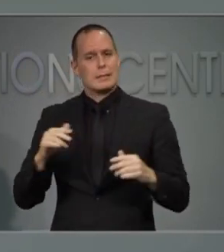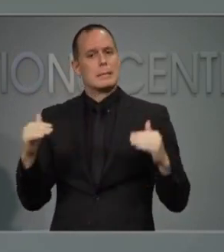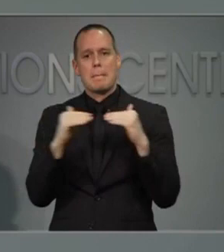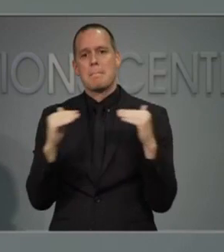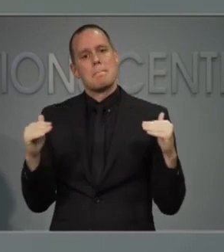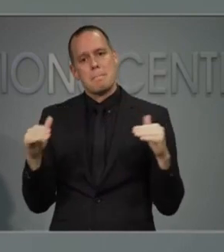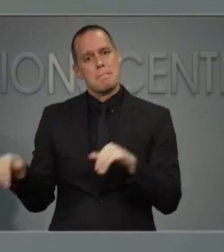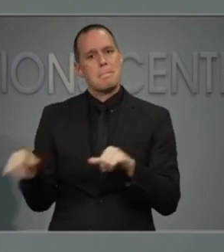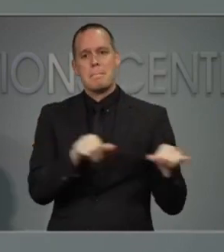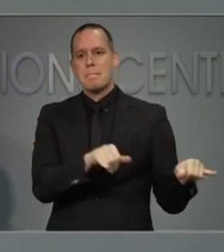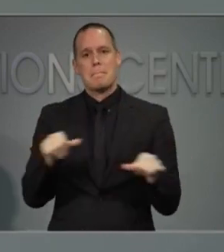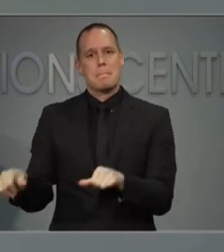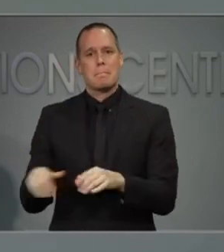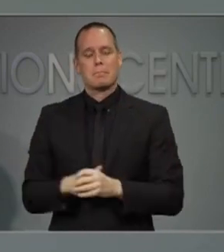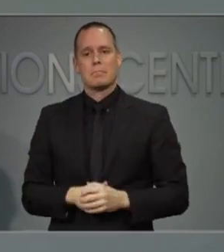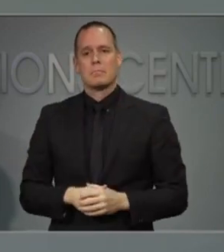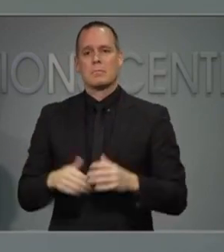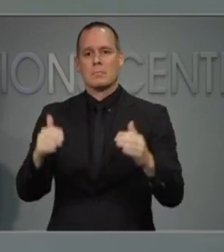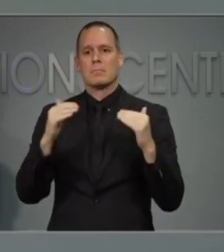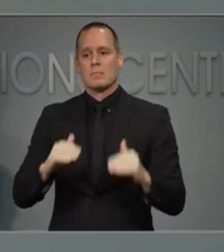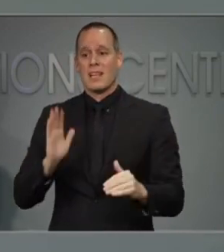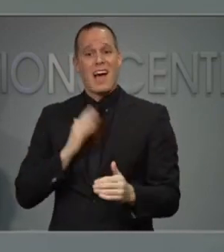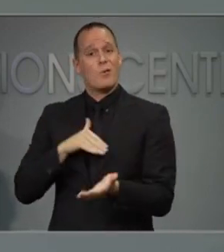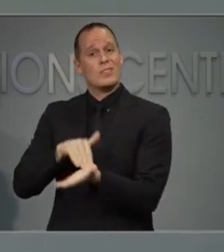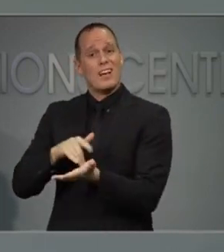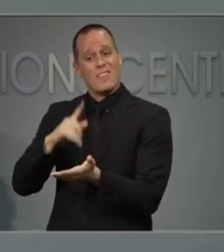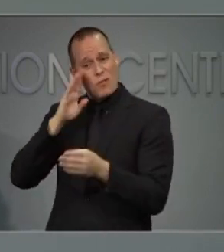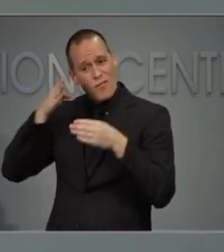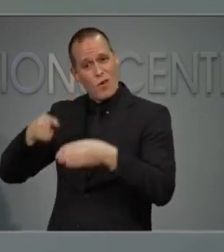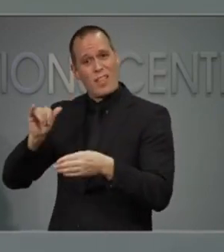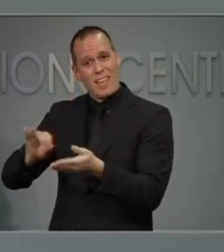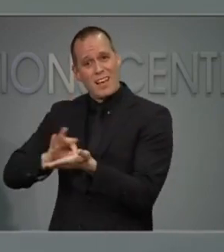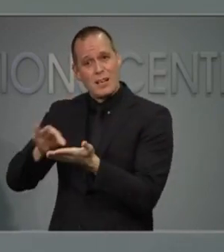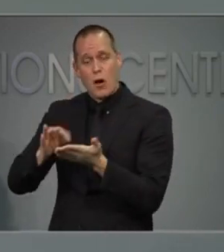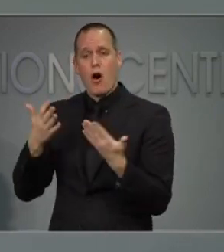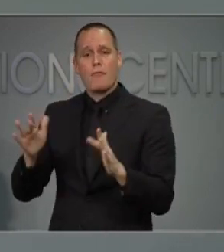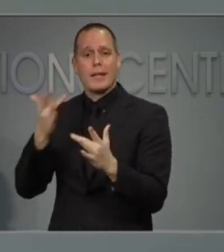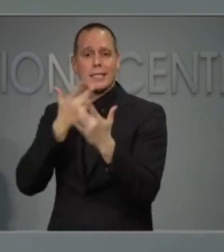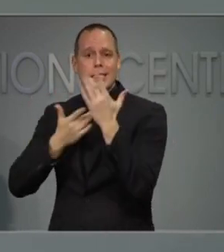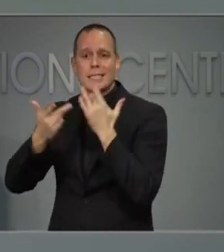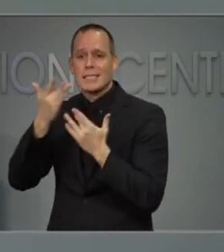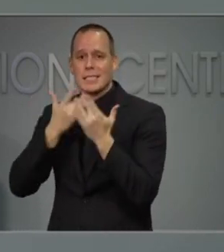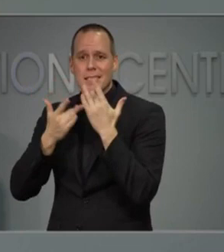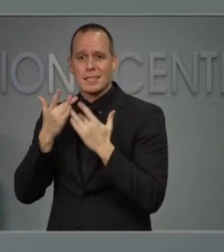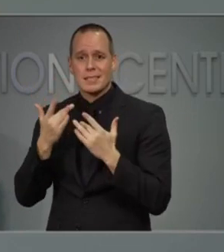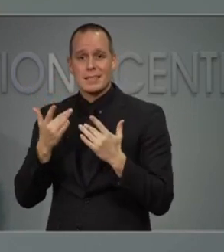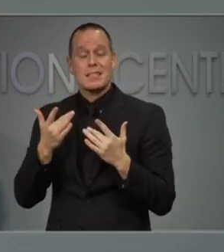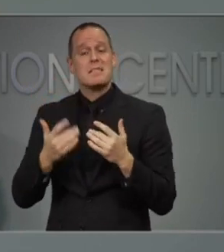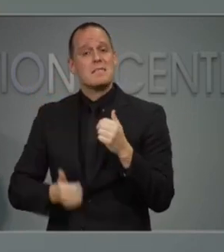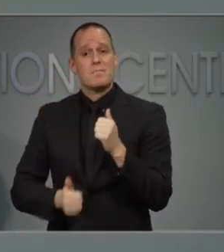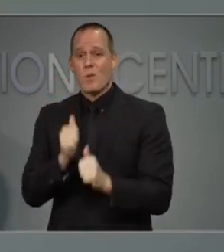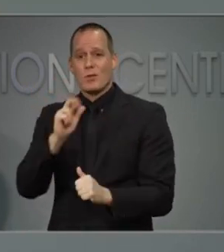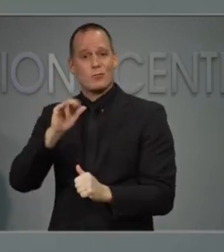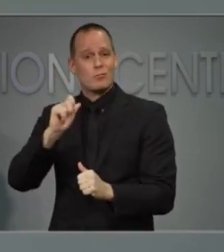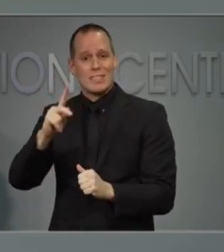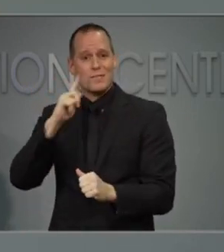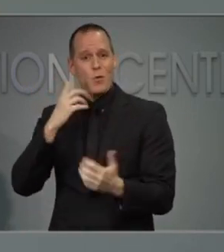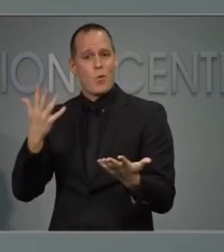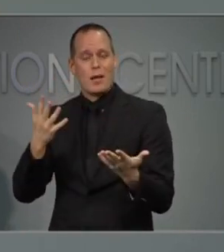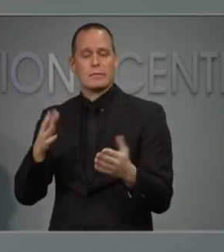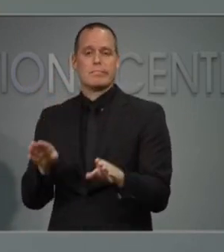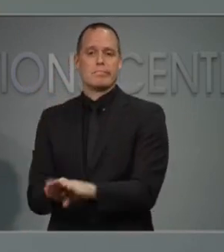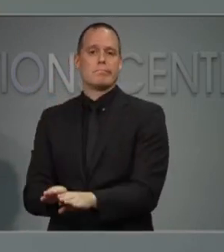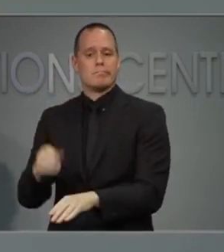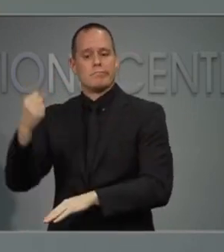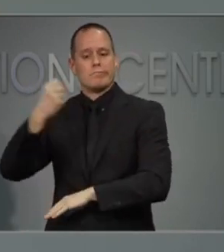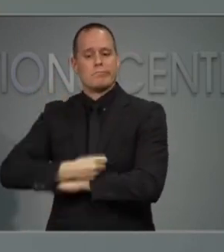Our safety net providers already operate on the thinnest margins. So they are most at risk of closure due to